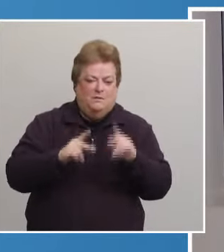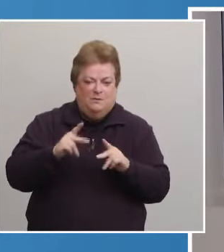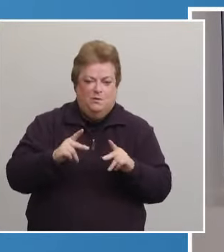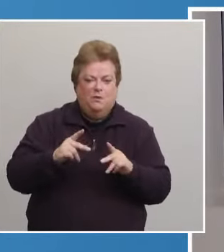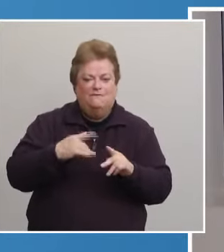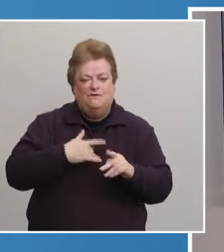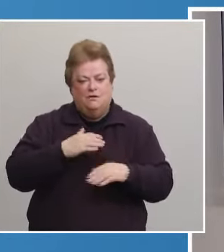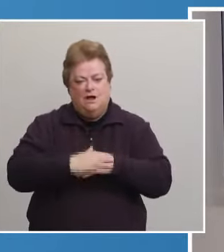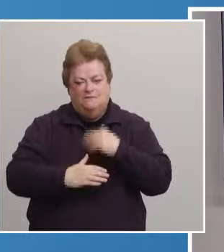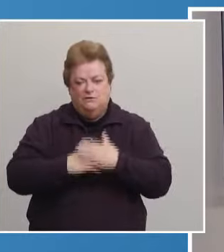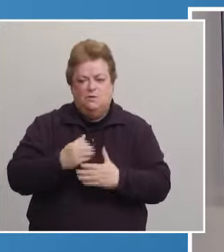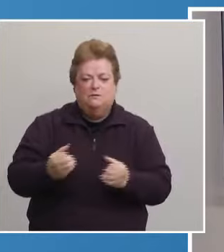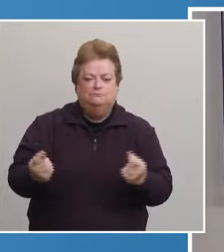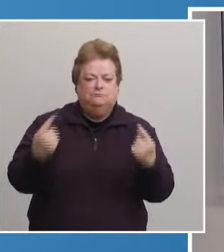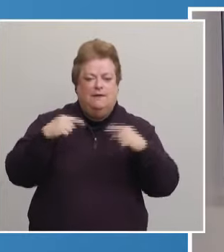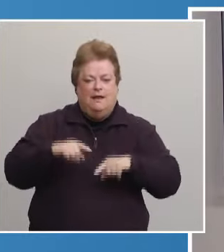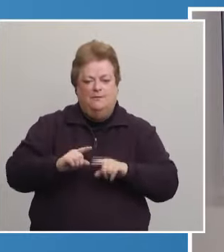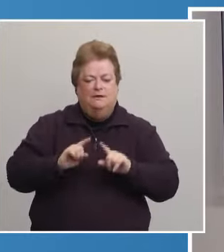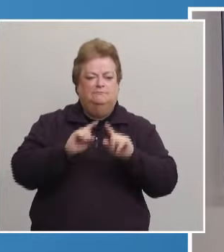events.